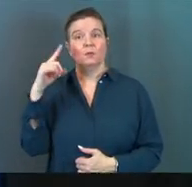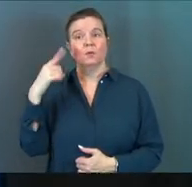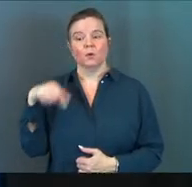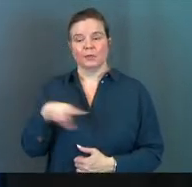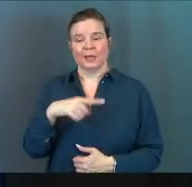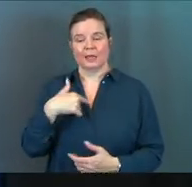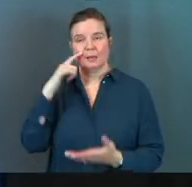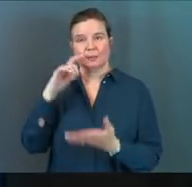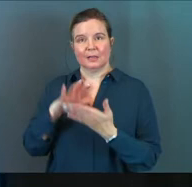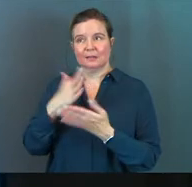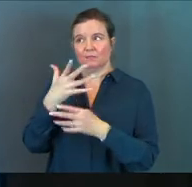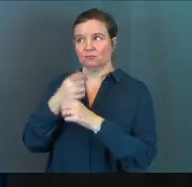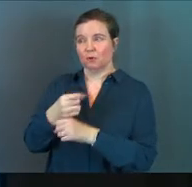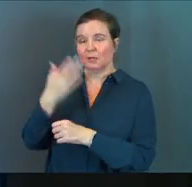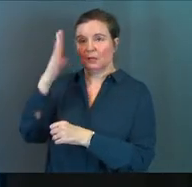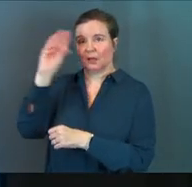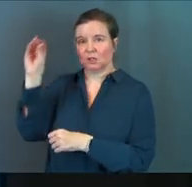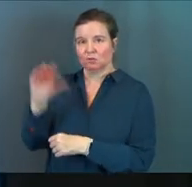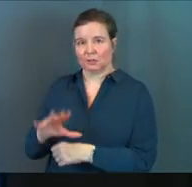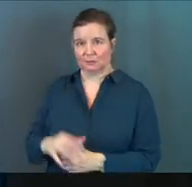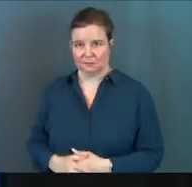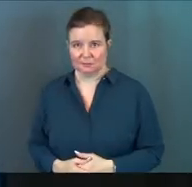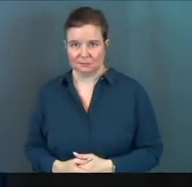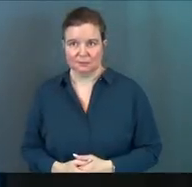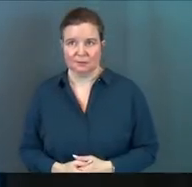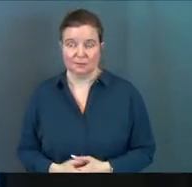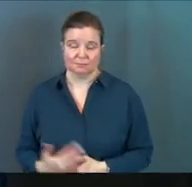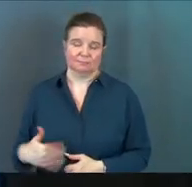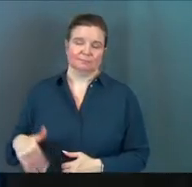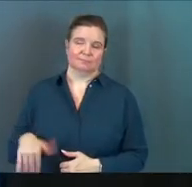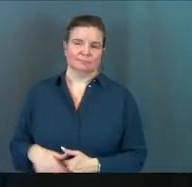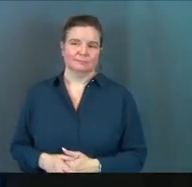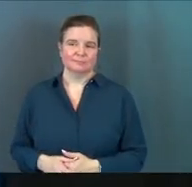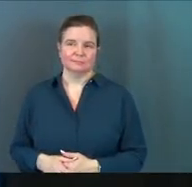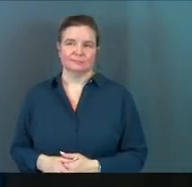believe in God's grace. Whoo!